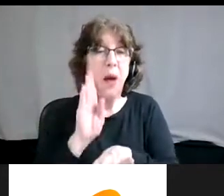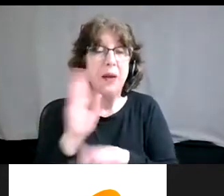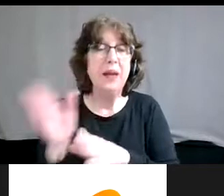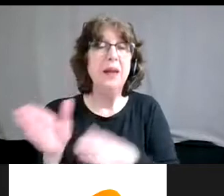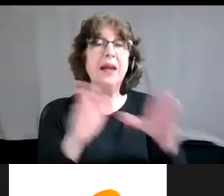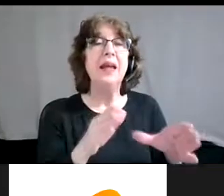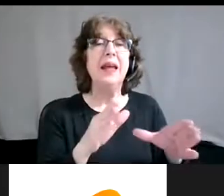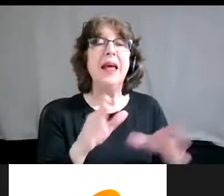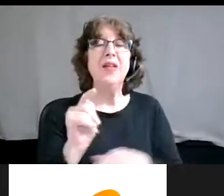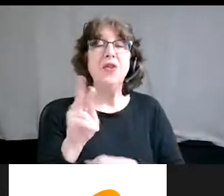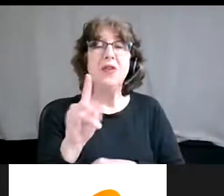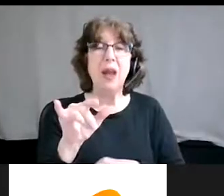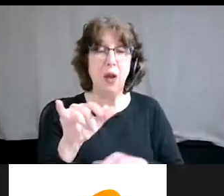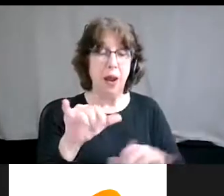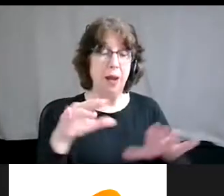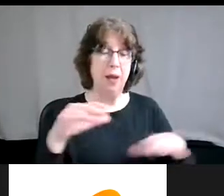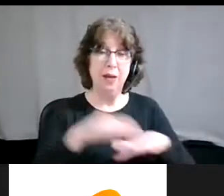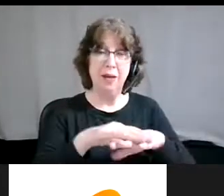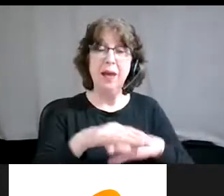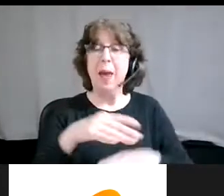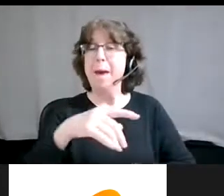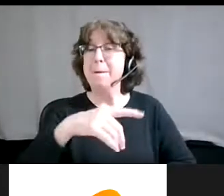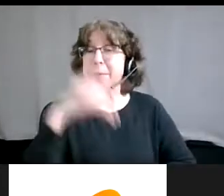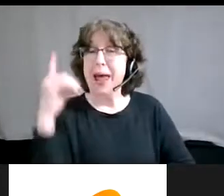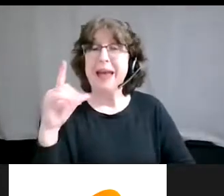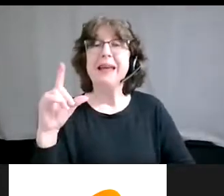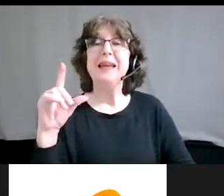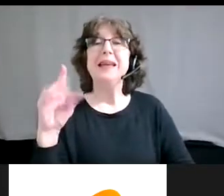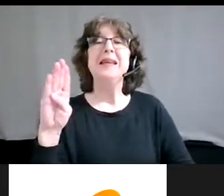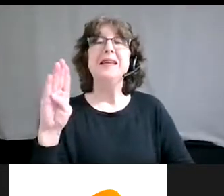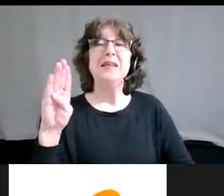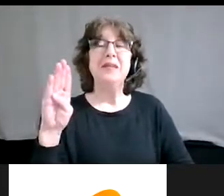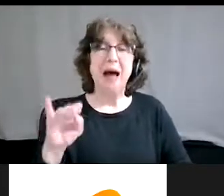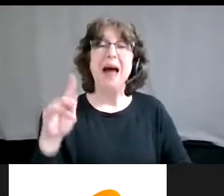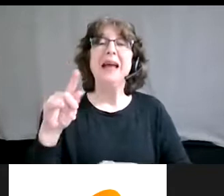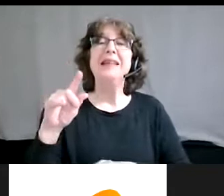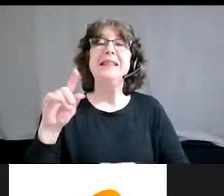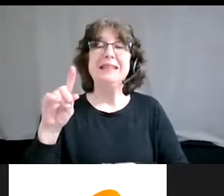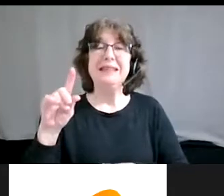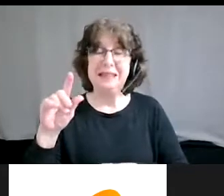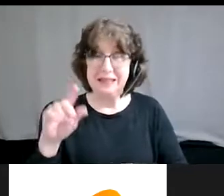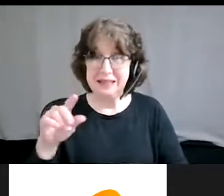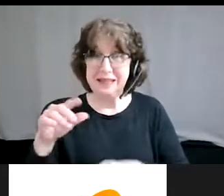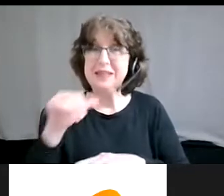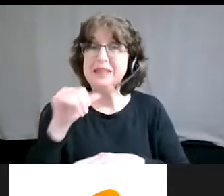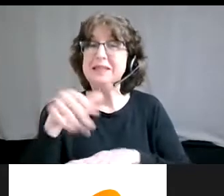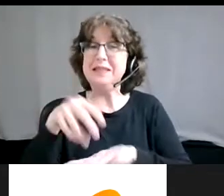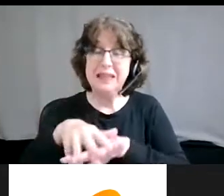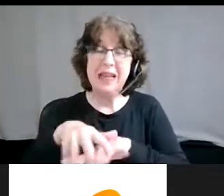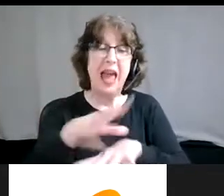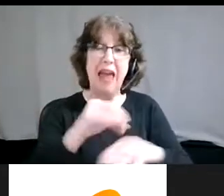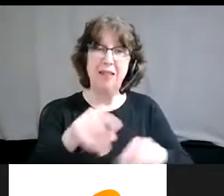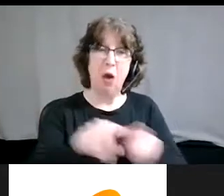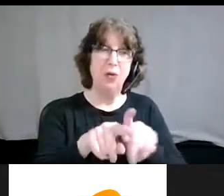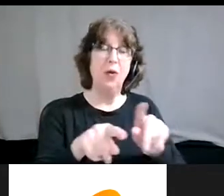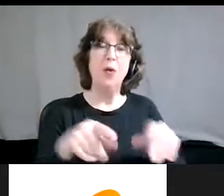pathway of black, brown, indigenous, disabled folks. So I think what's really important about intersectionality and racialized ableism